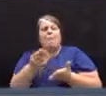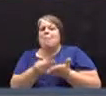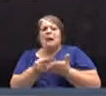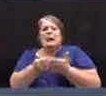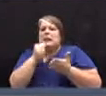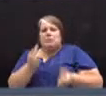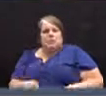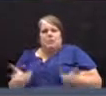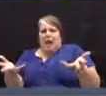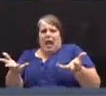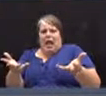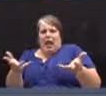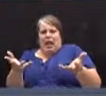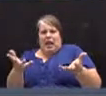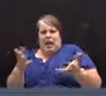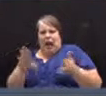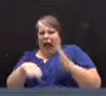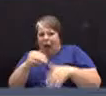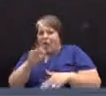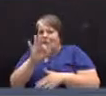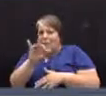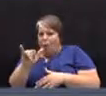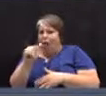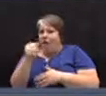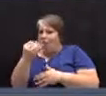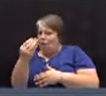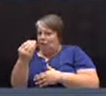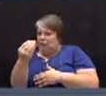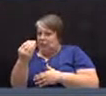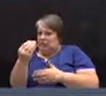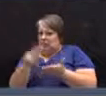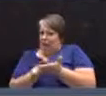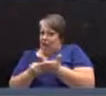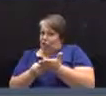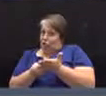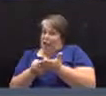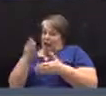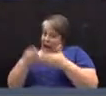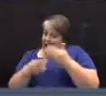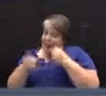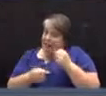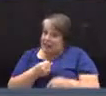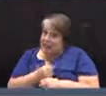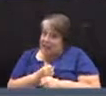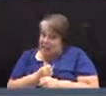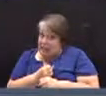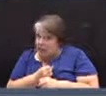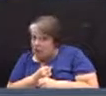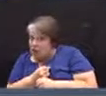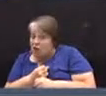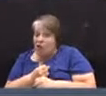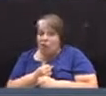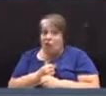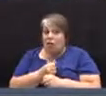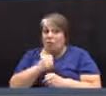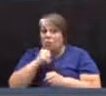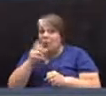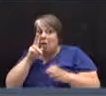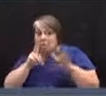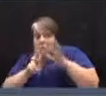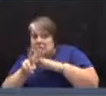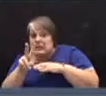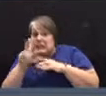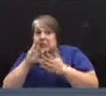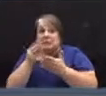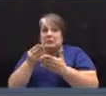hasn't been expended out of the FY14 budget. And at the end of the year, barring any unforeseen expenses, that would show up as surplus